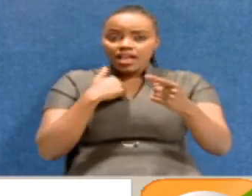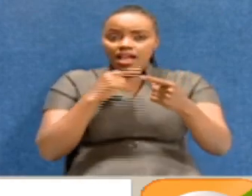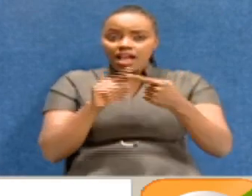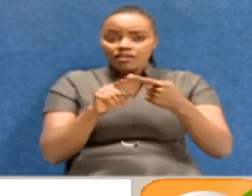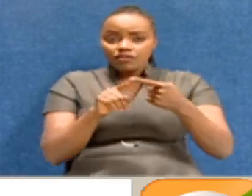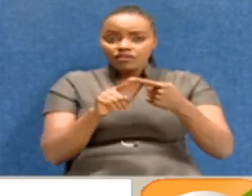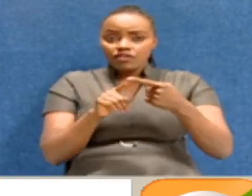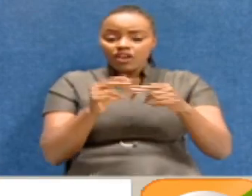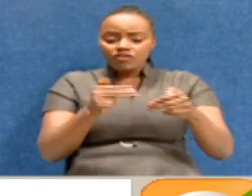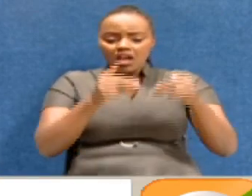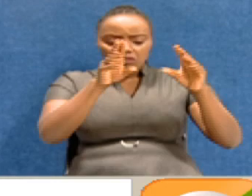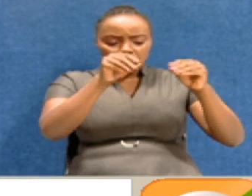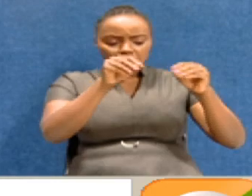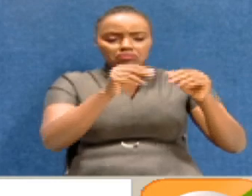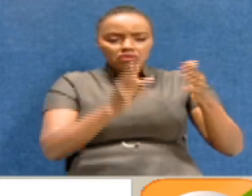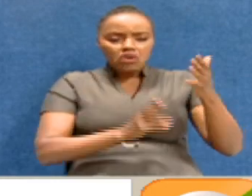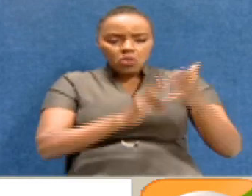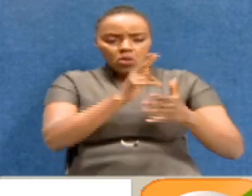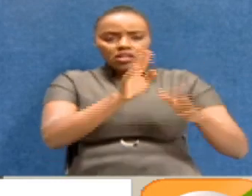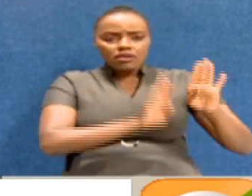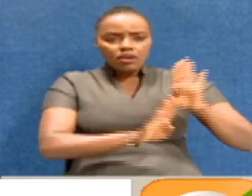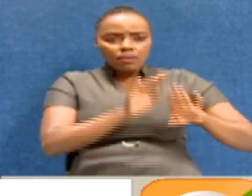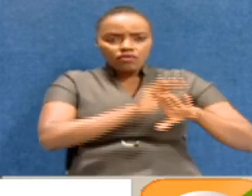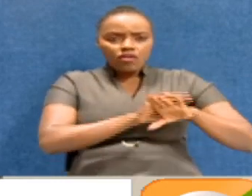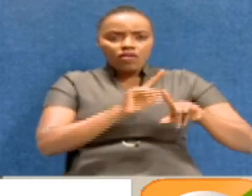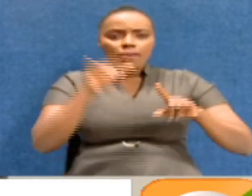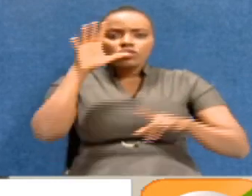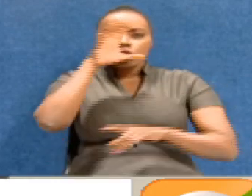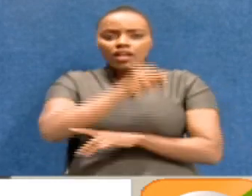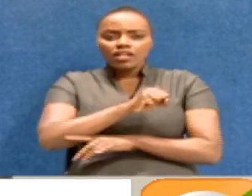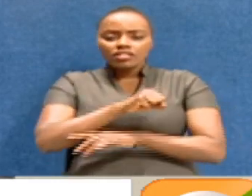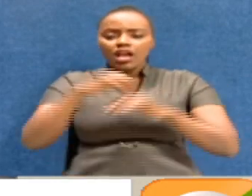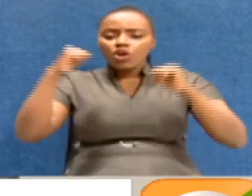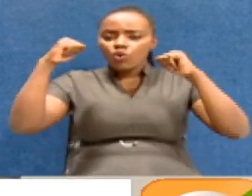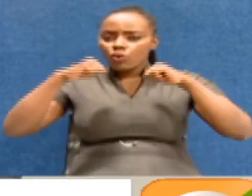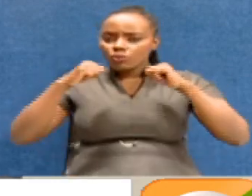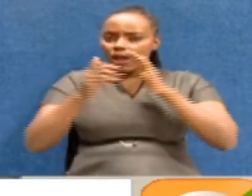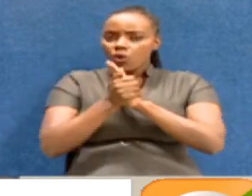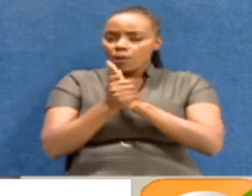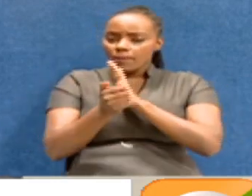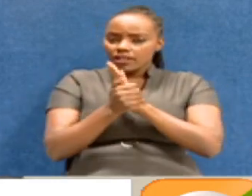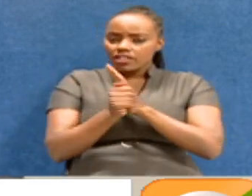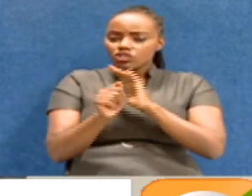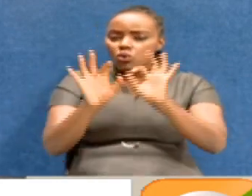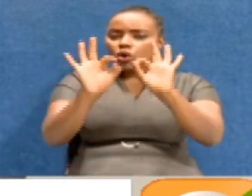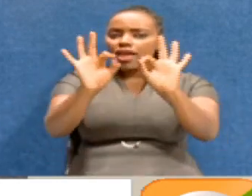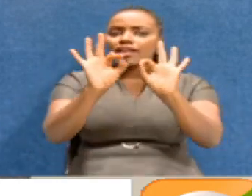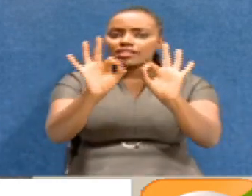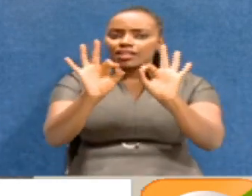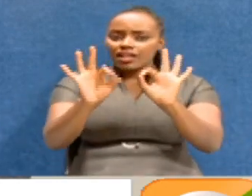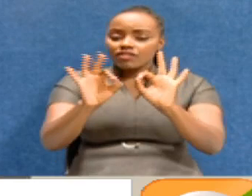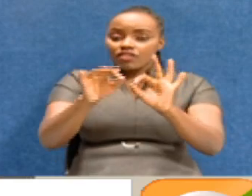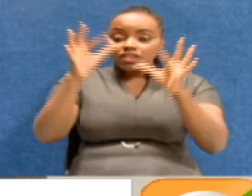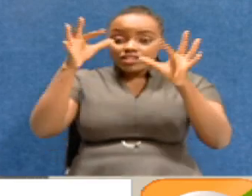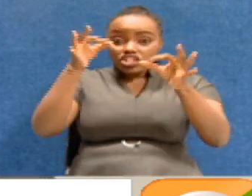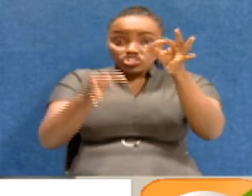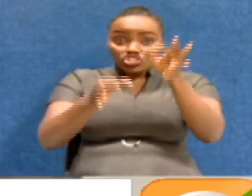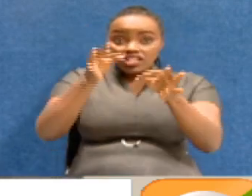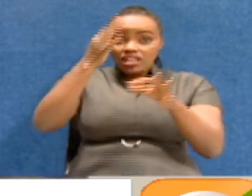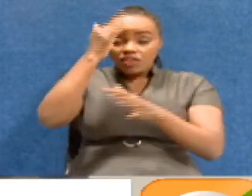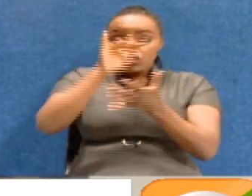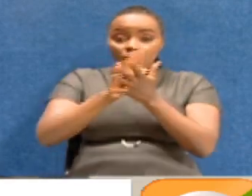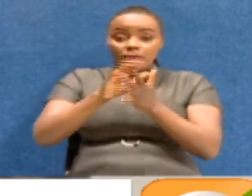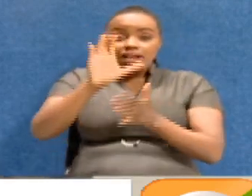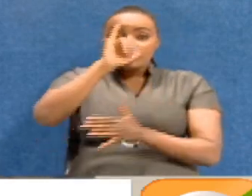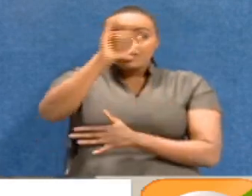integrity, you are a good leader, but you lack competence or excellence in judging. Because to be